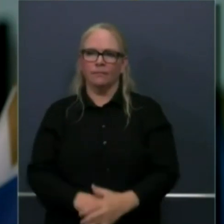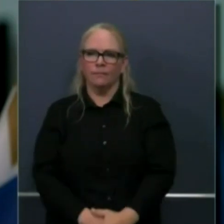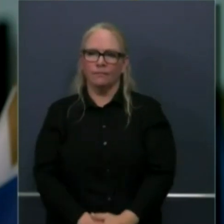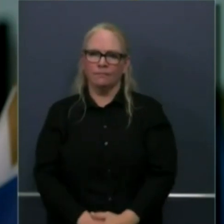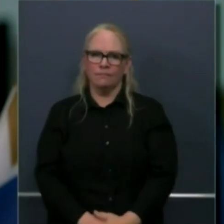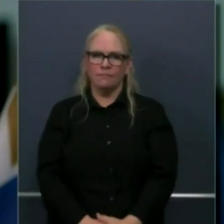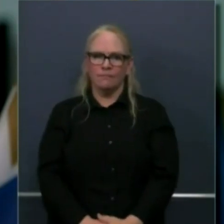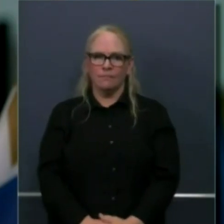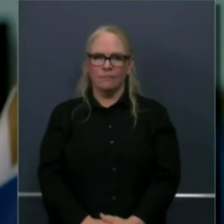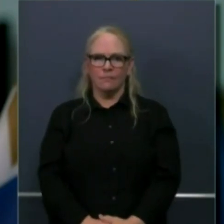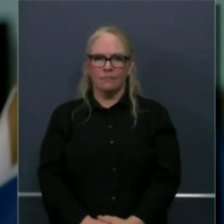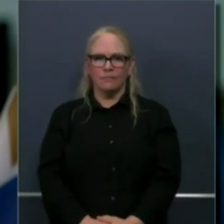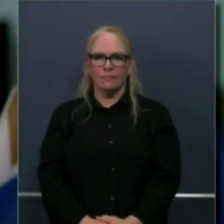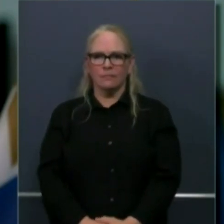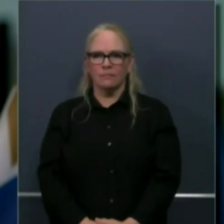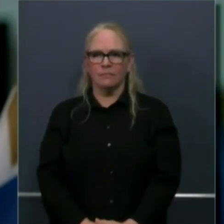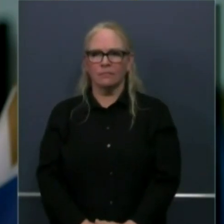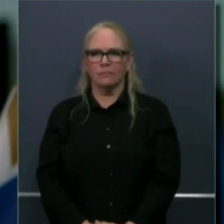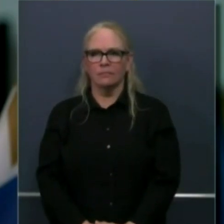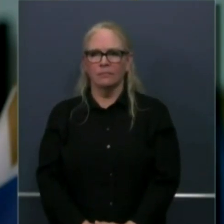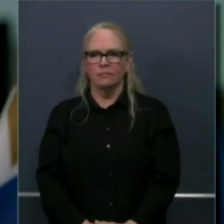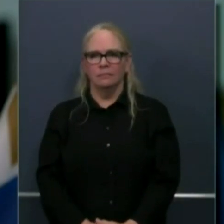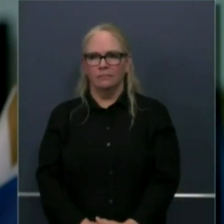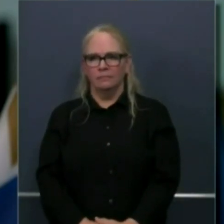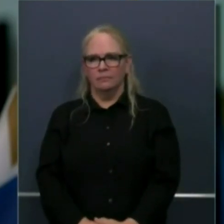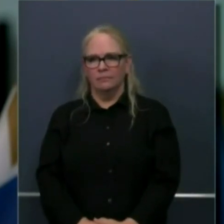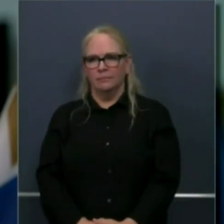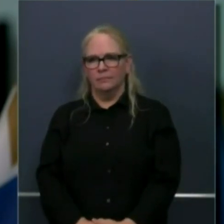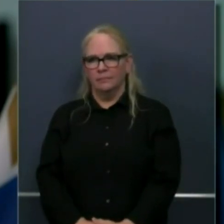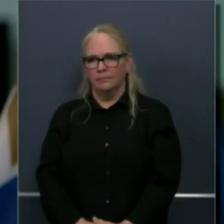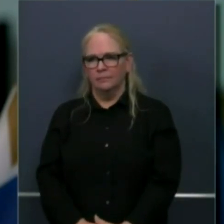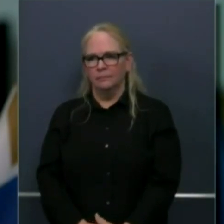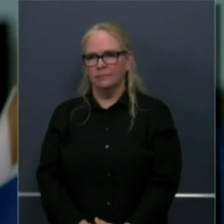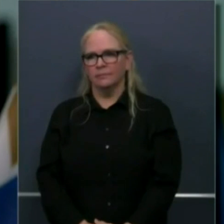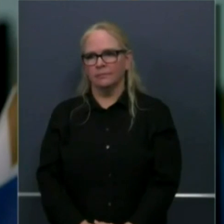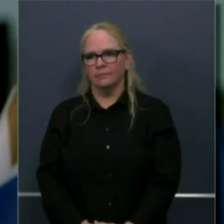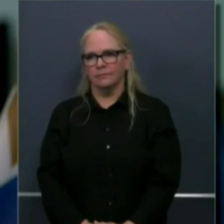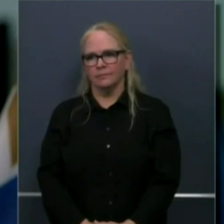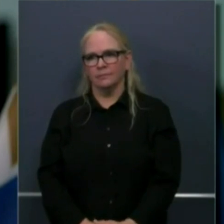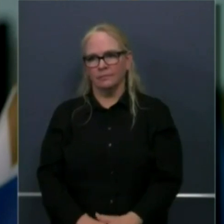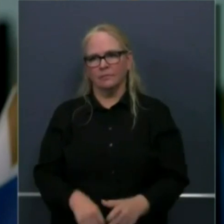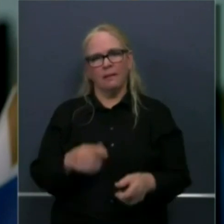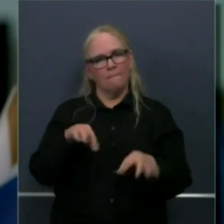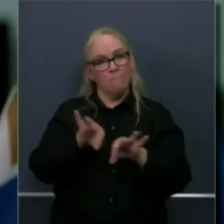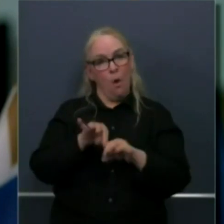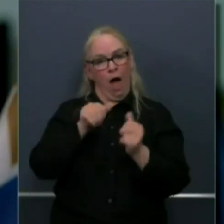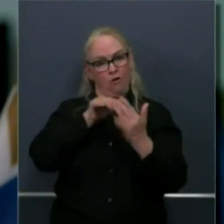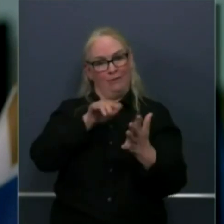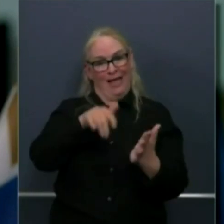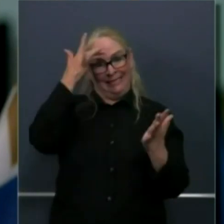to do justice to this disease. Kathleen Renane, AP.